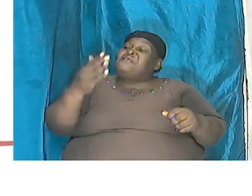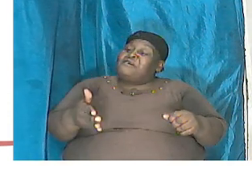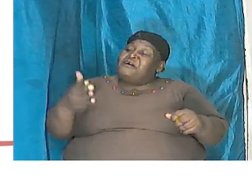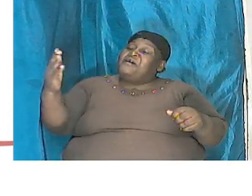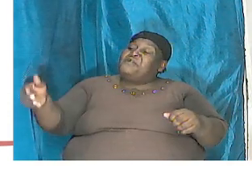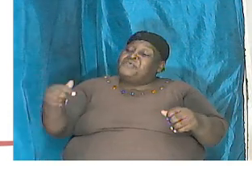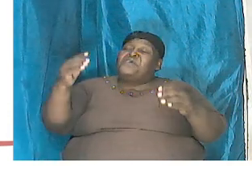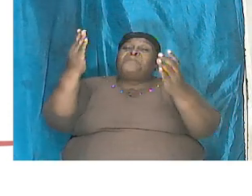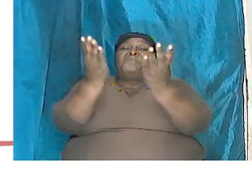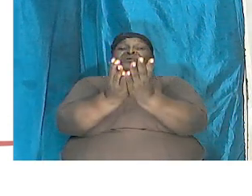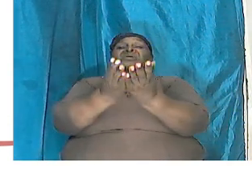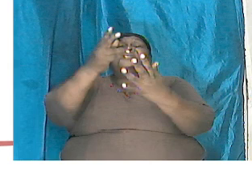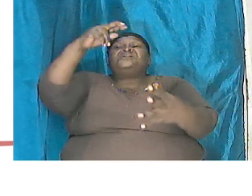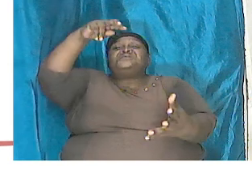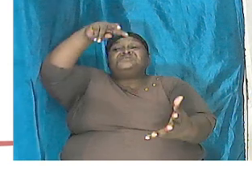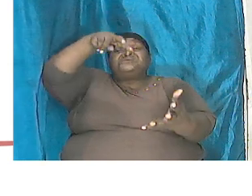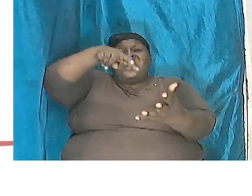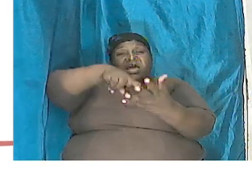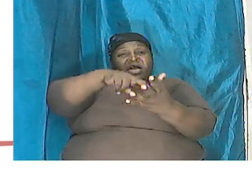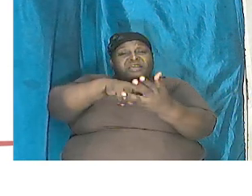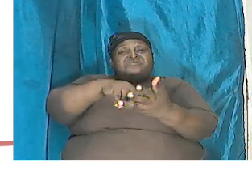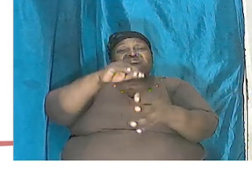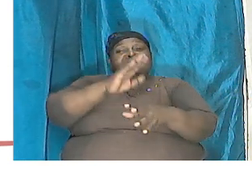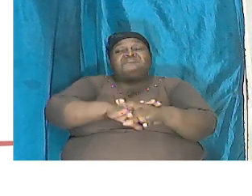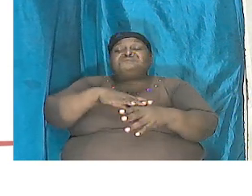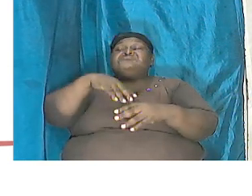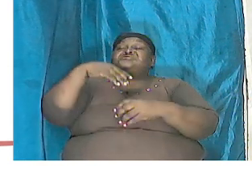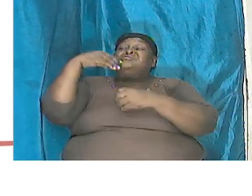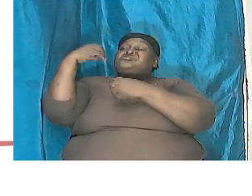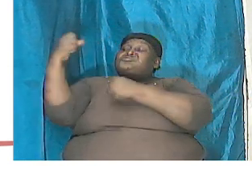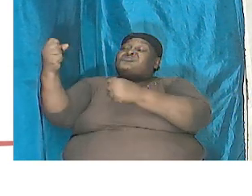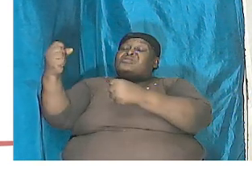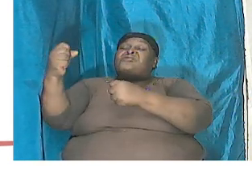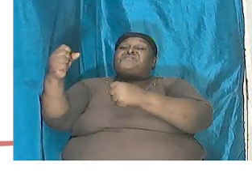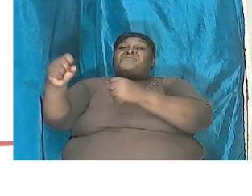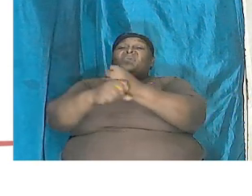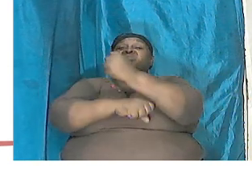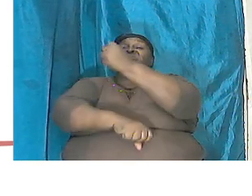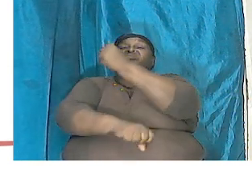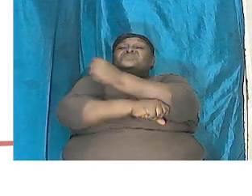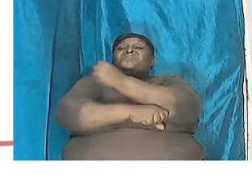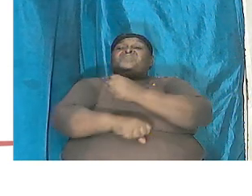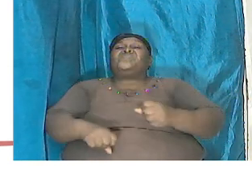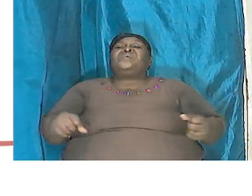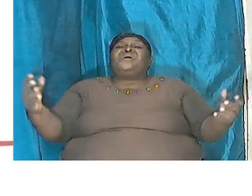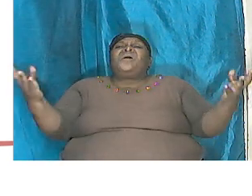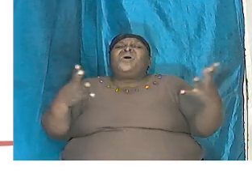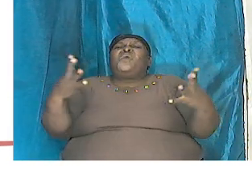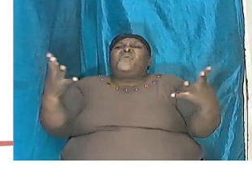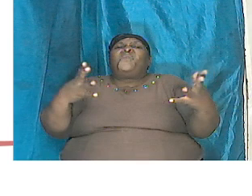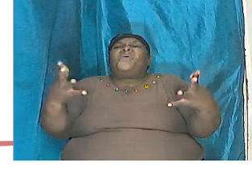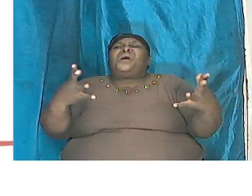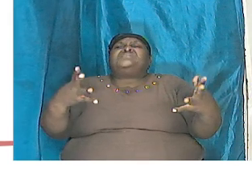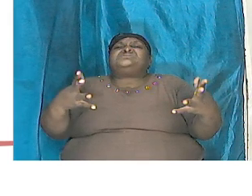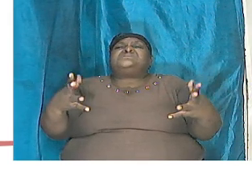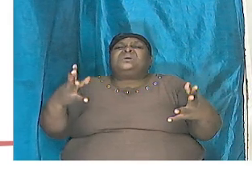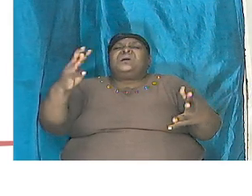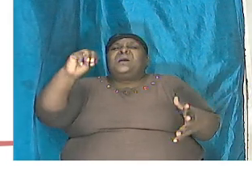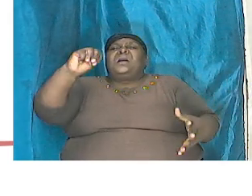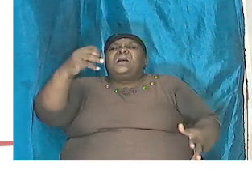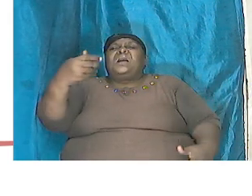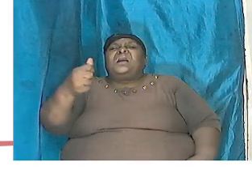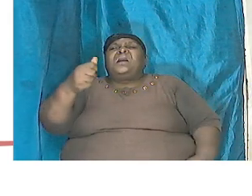stands upon this strong foundation my question to you is what was Ham's sin